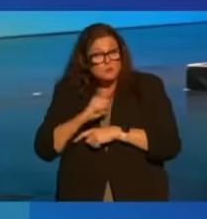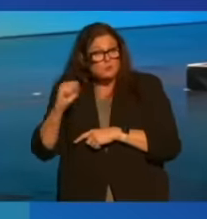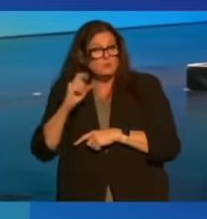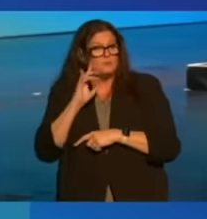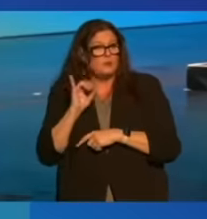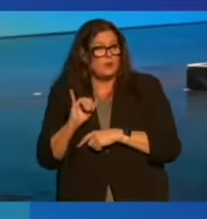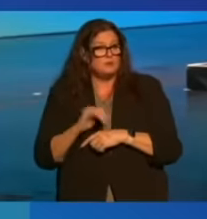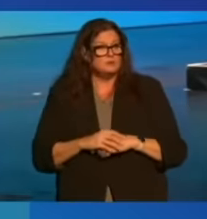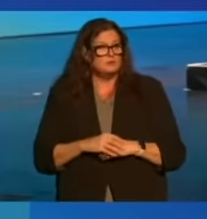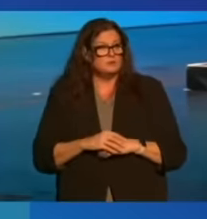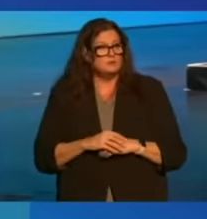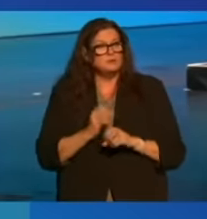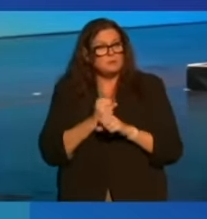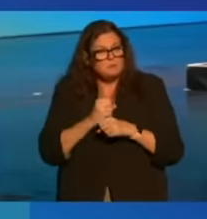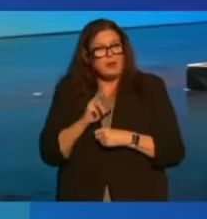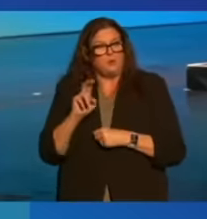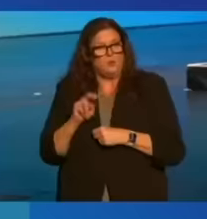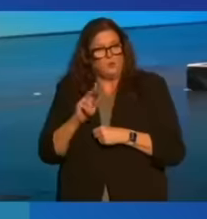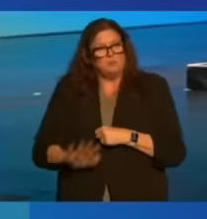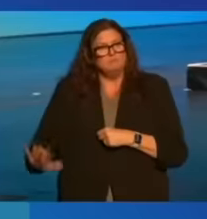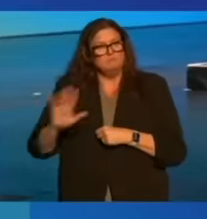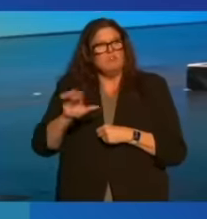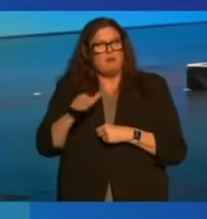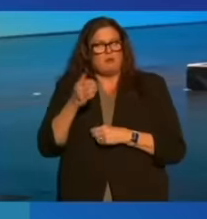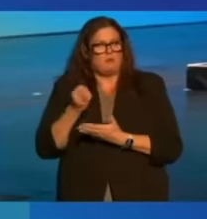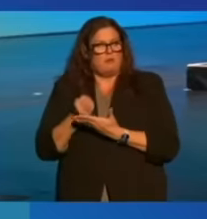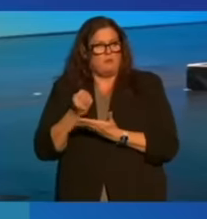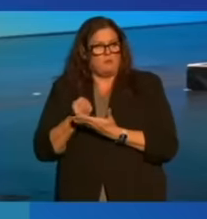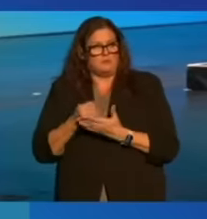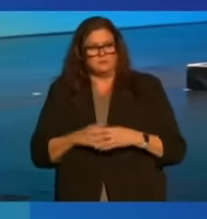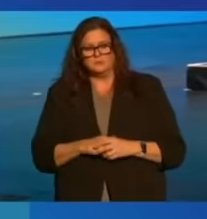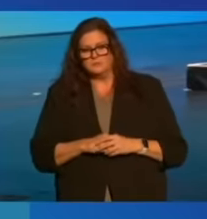to create unions in other economies.